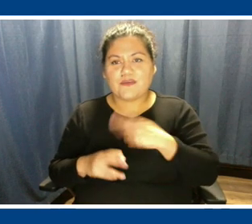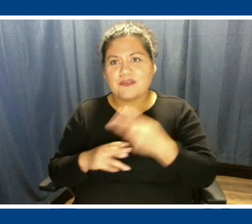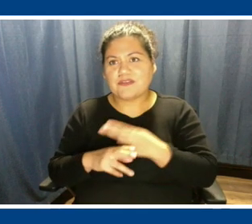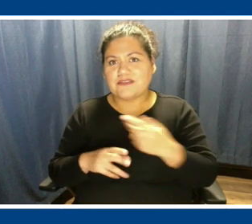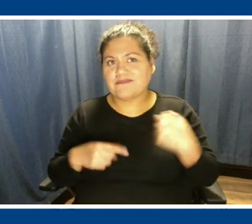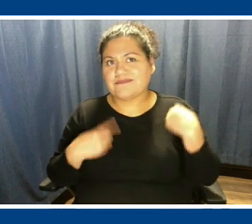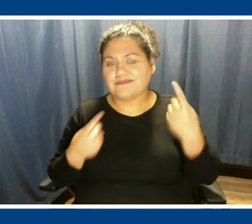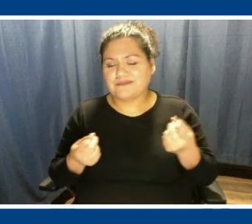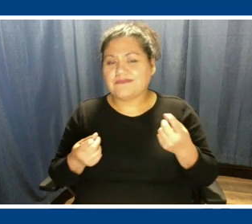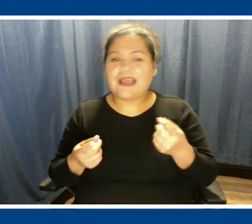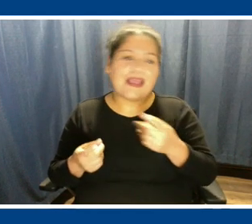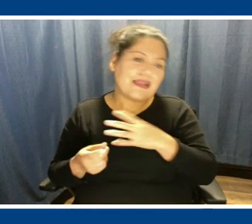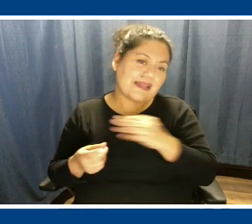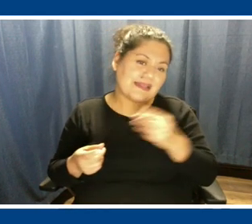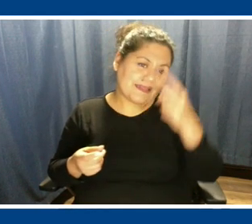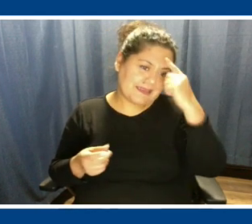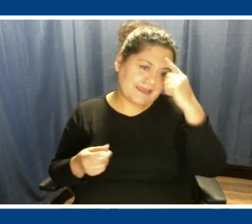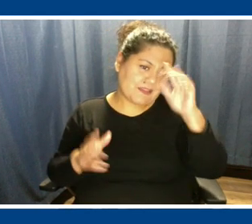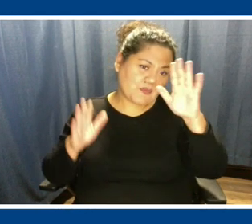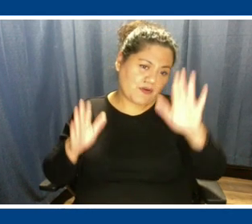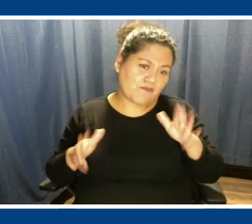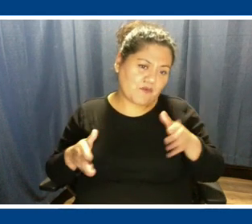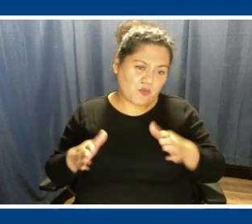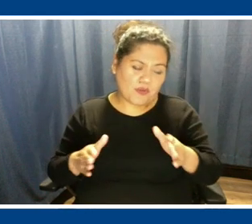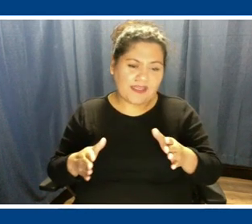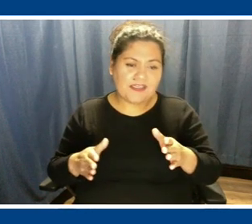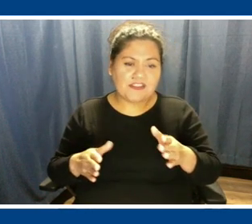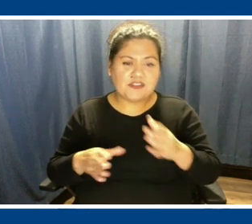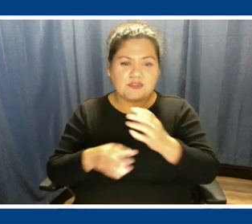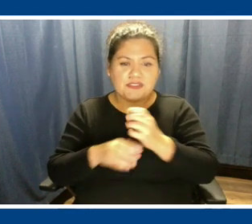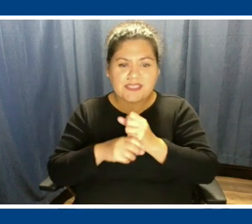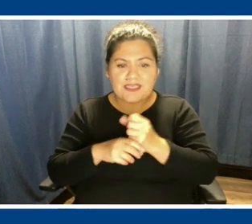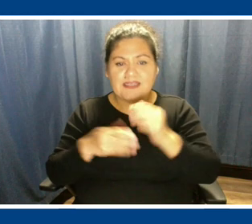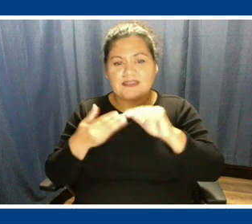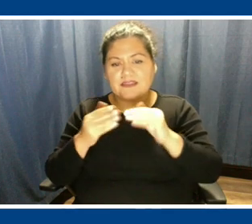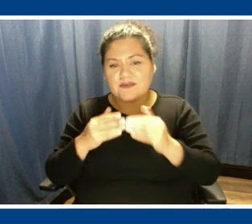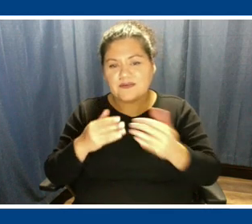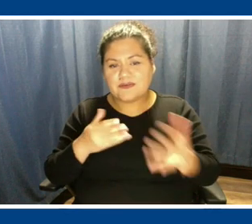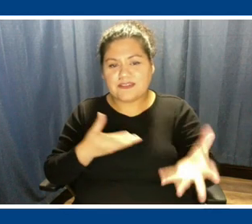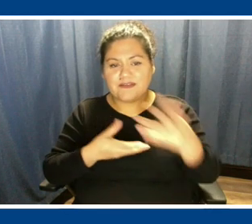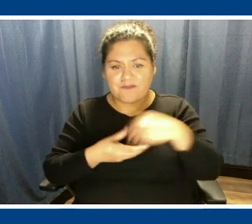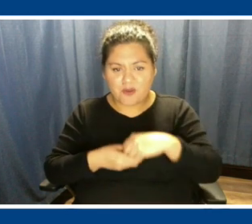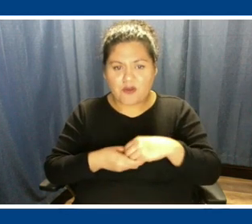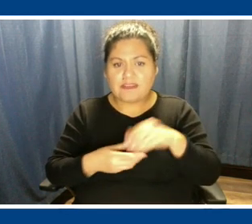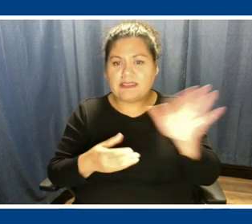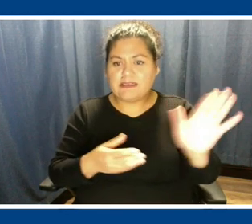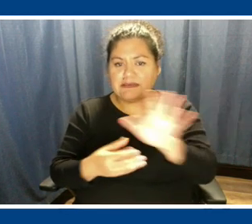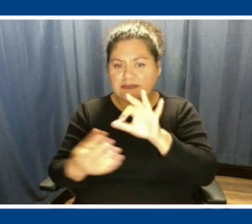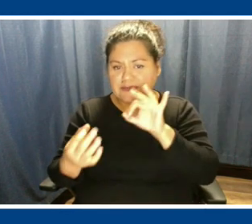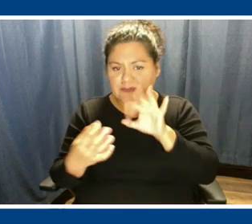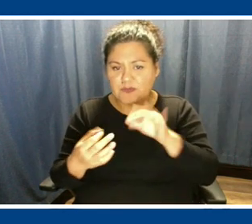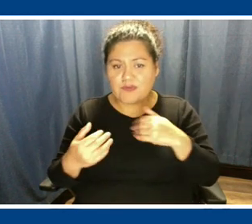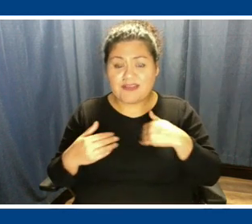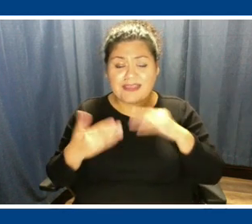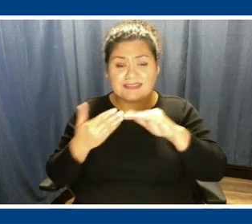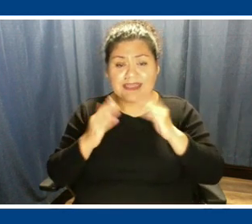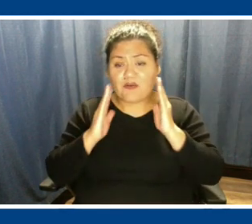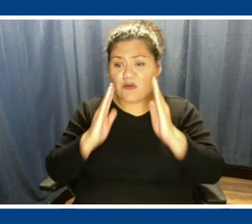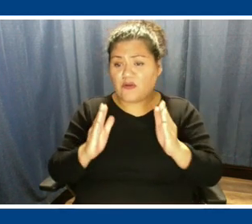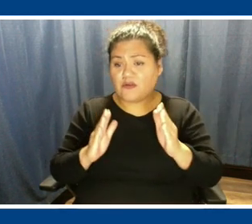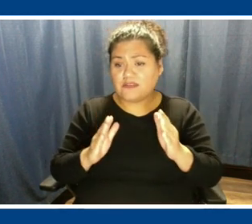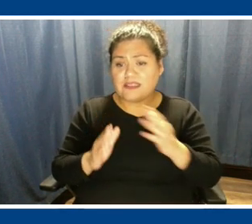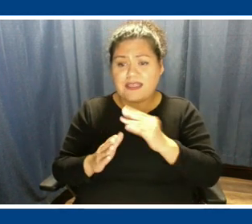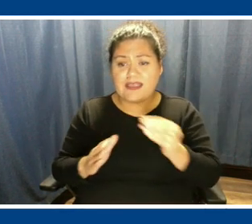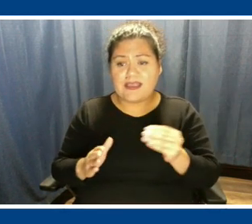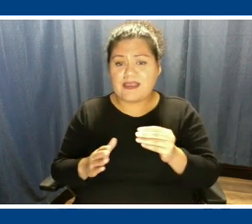I think it's a great way to get community at large input. We've held town halls and such and again we've got an input there.